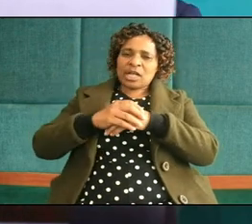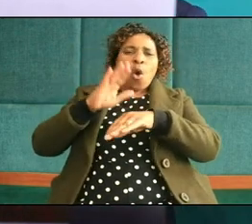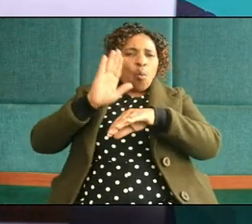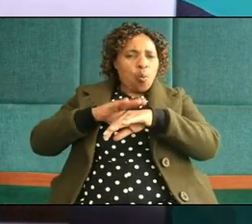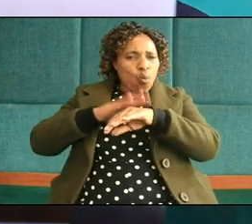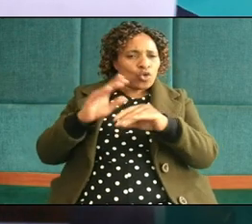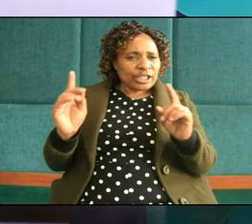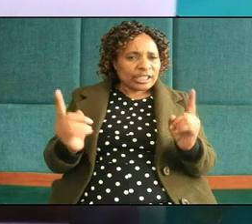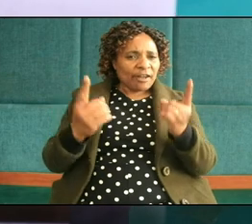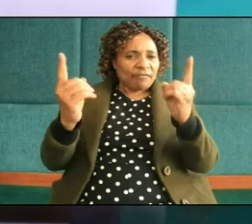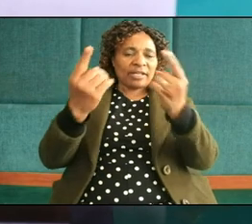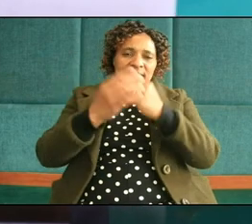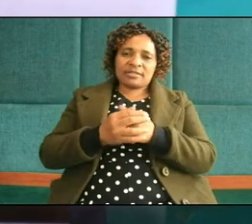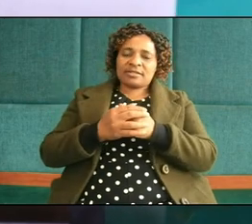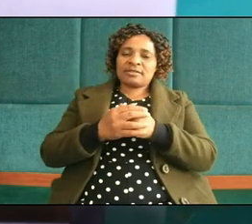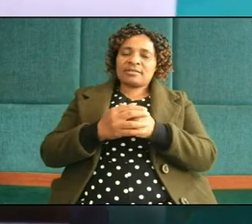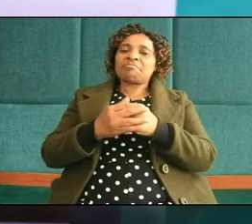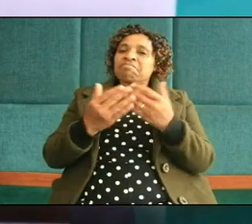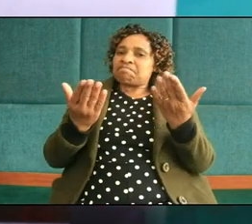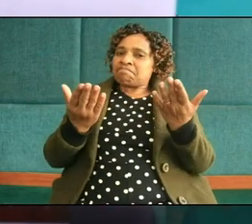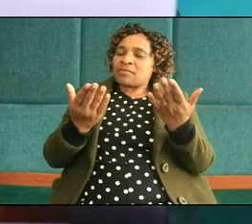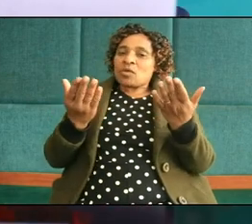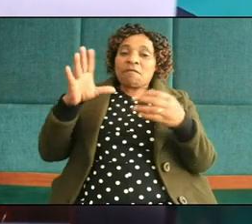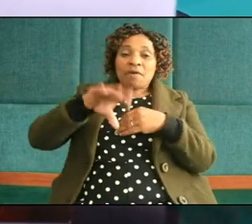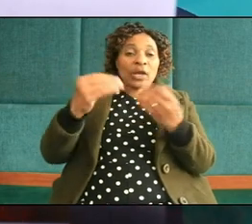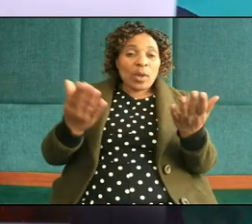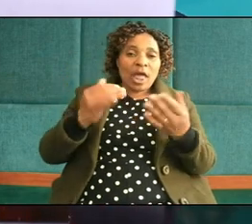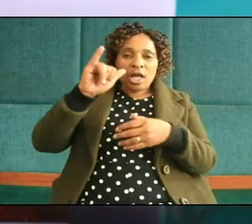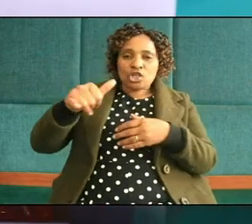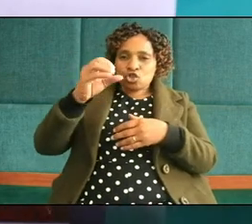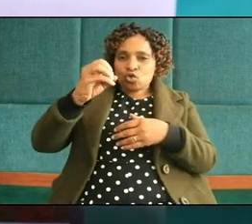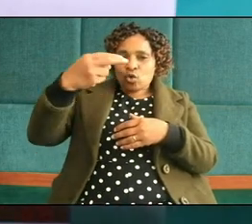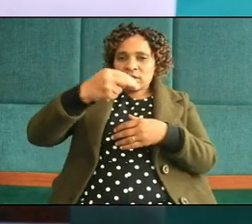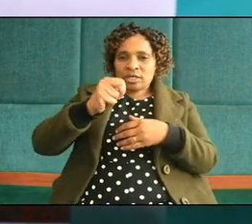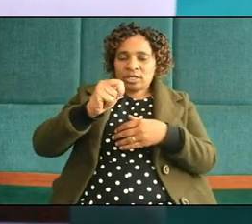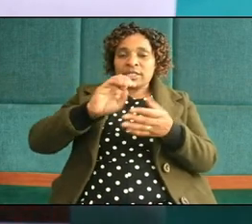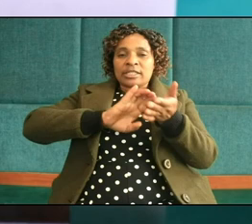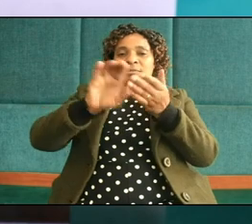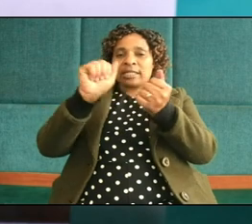we have read it in John chapter 10 verse 11